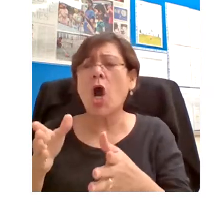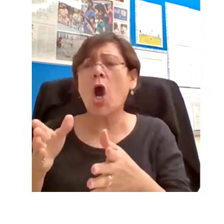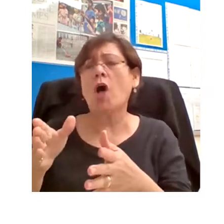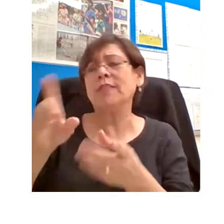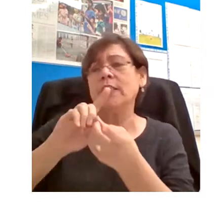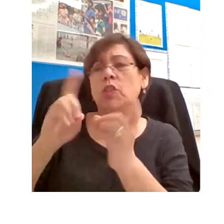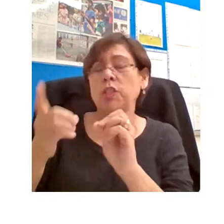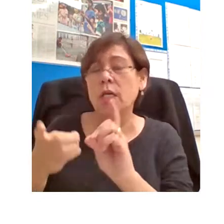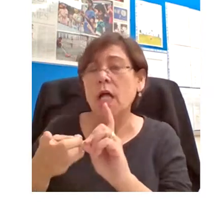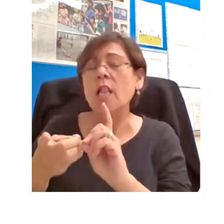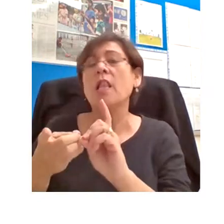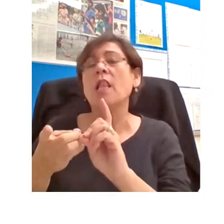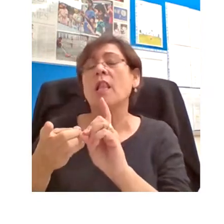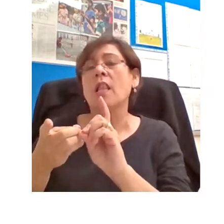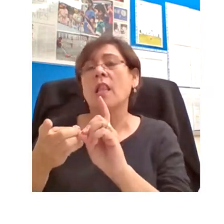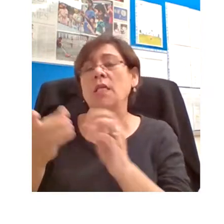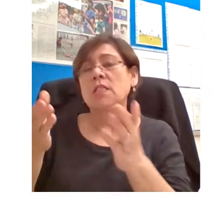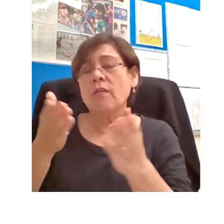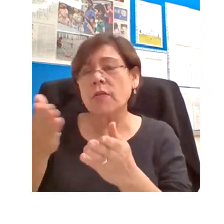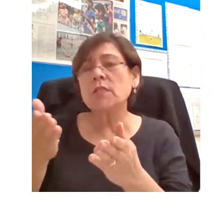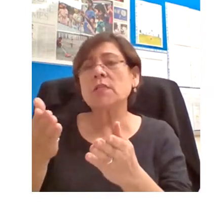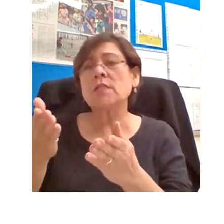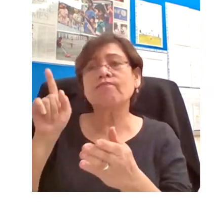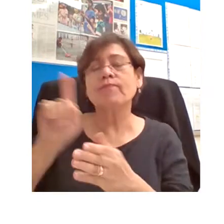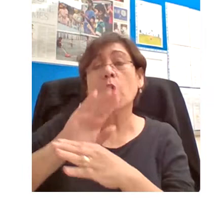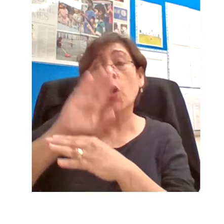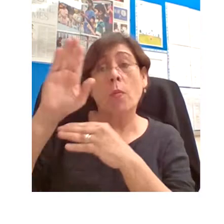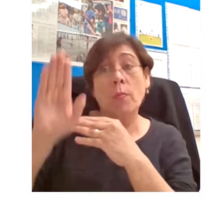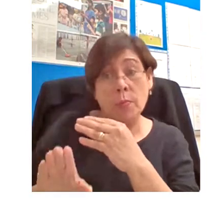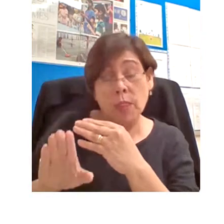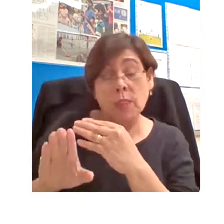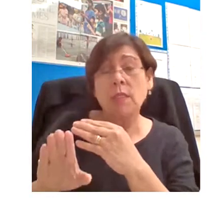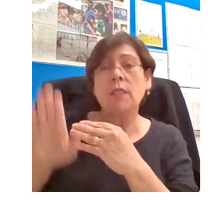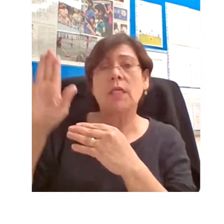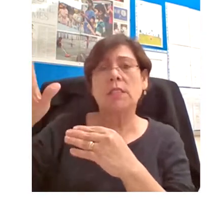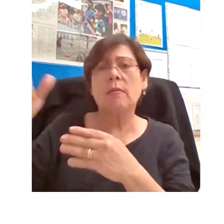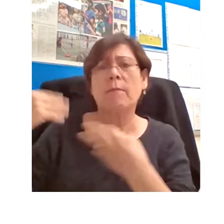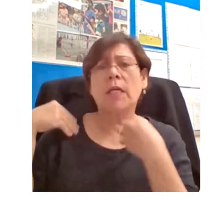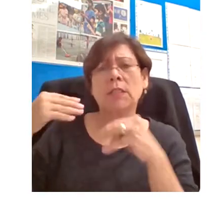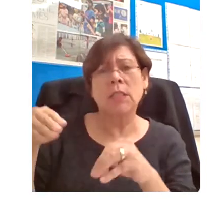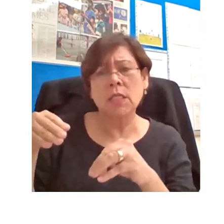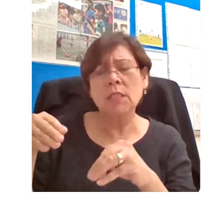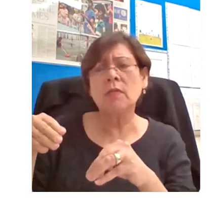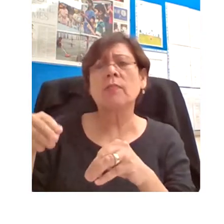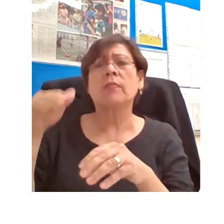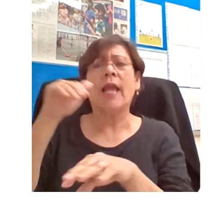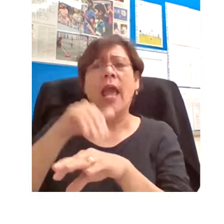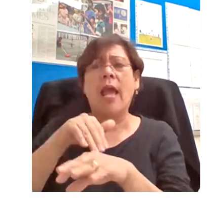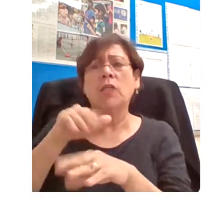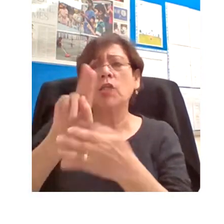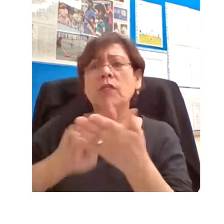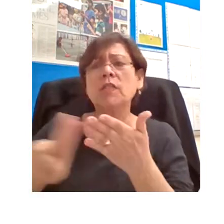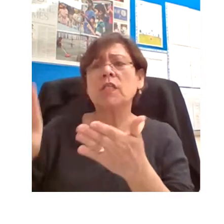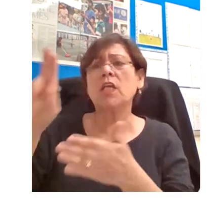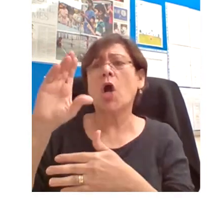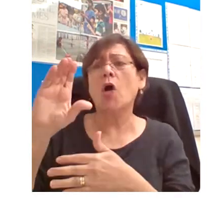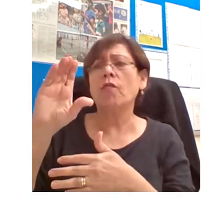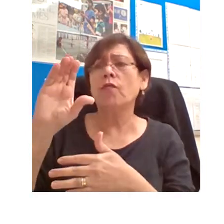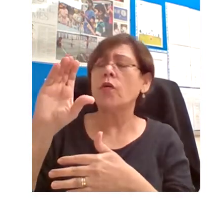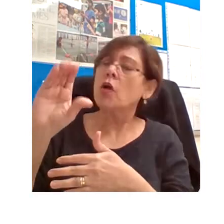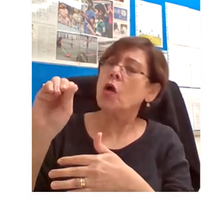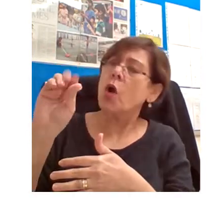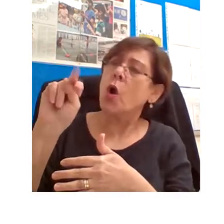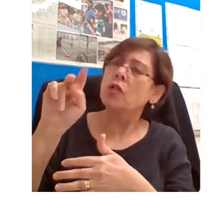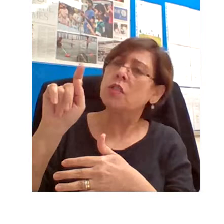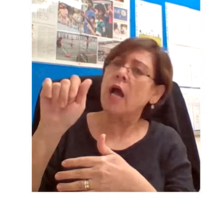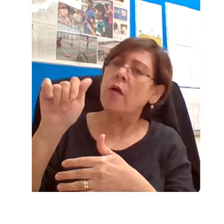Howard Hodson completed his bachelor's and master's at the University of Toronto, followed by his doctorate at Corpus Christi College, Oxford.